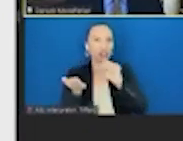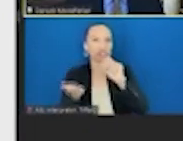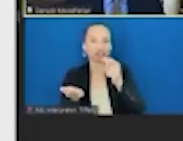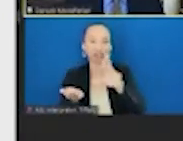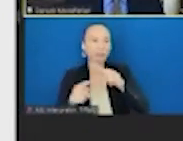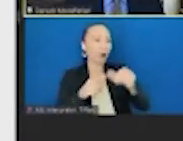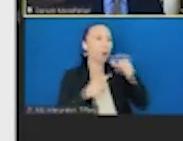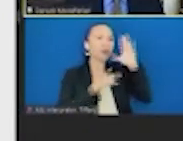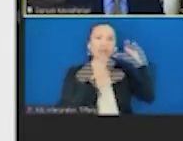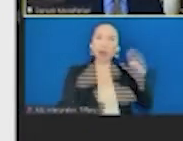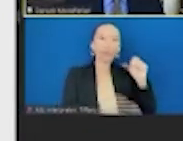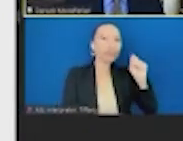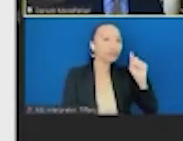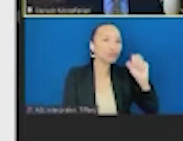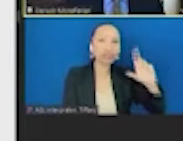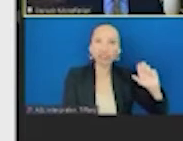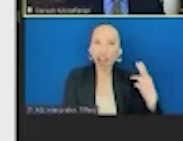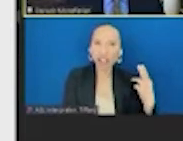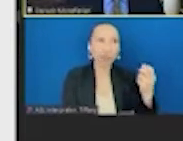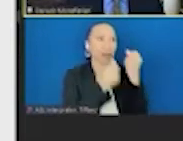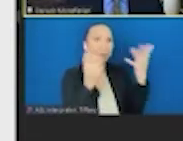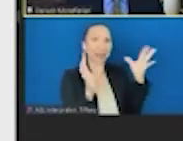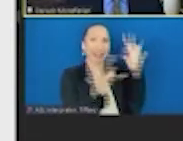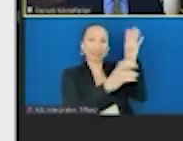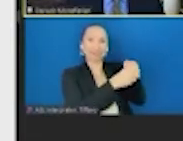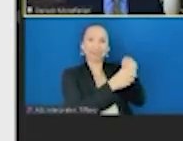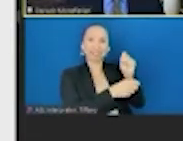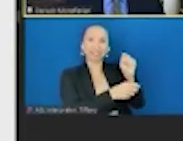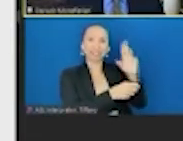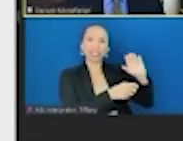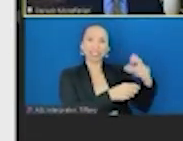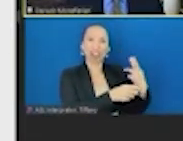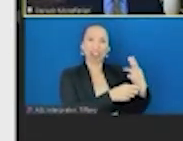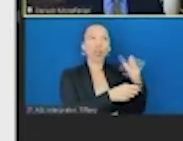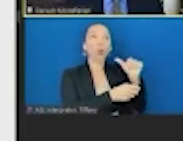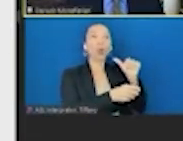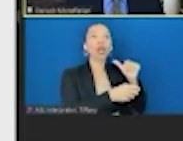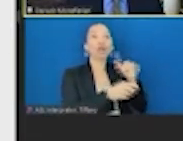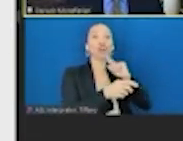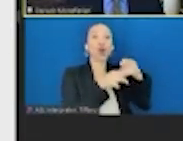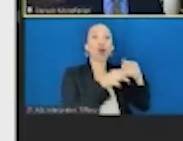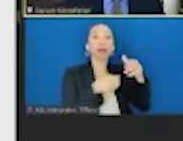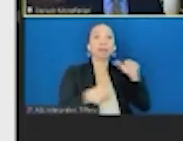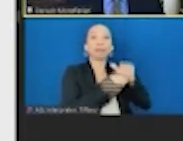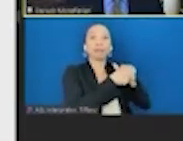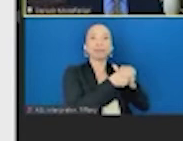cereals, energy bars on and on. That's really kind of think of it like the hidden sugar in the U.S. food supply. And then also processed meats